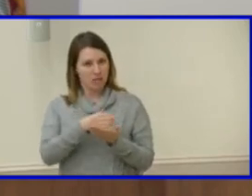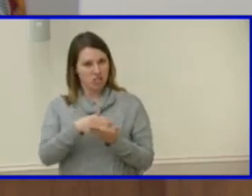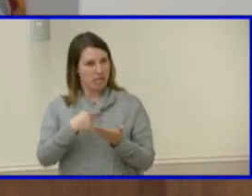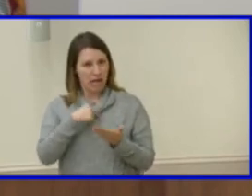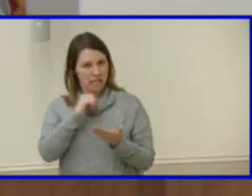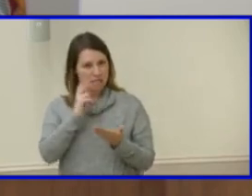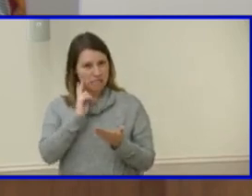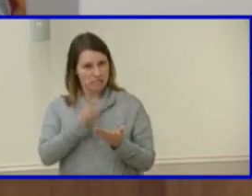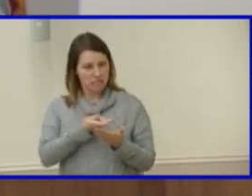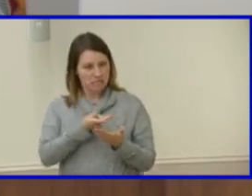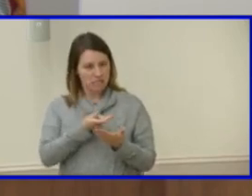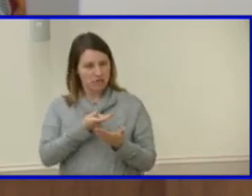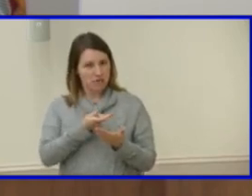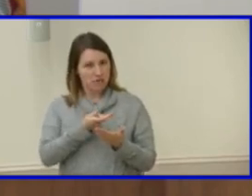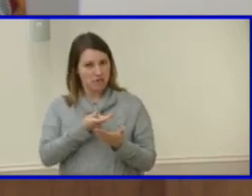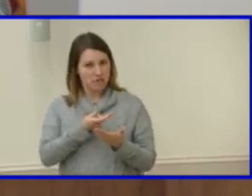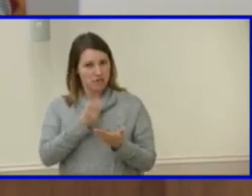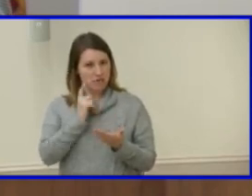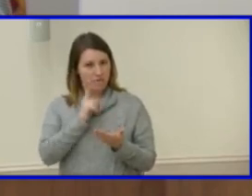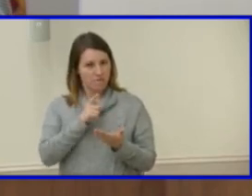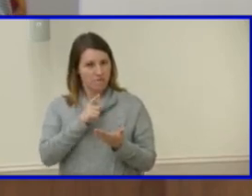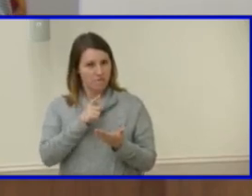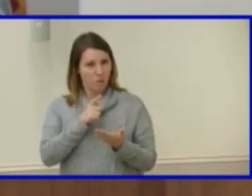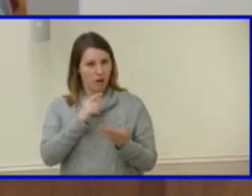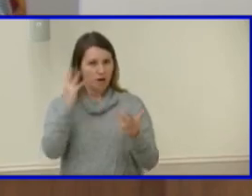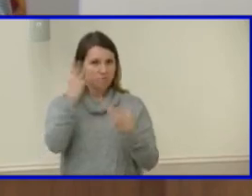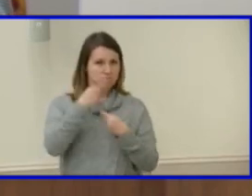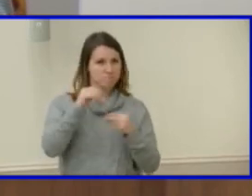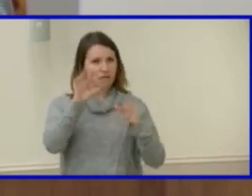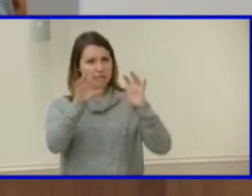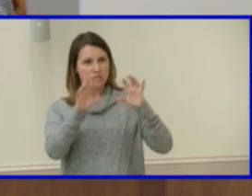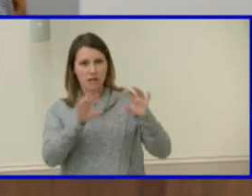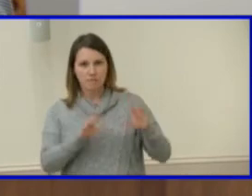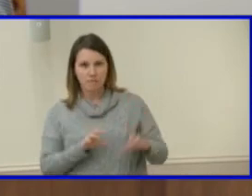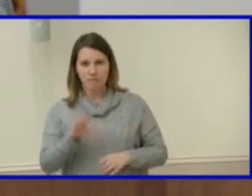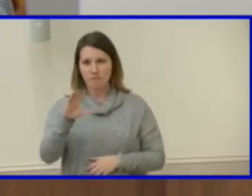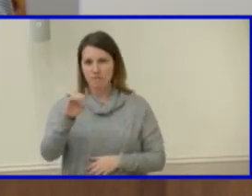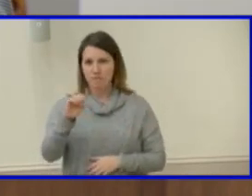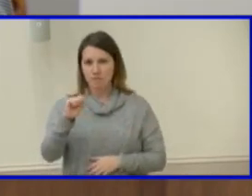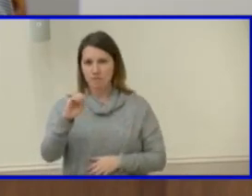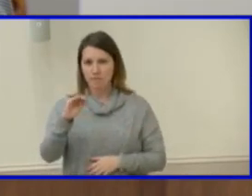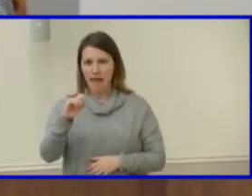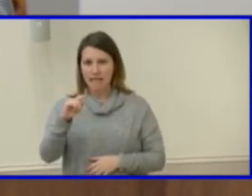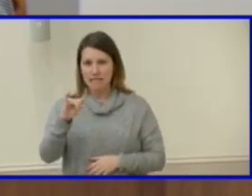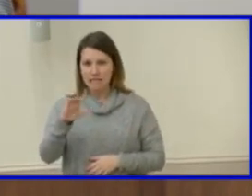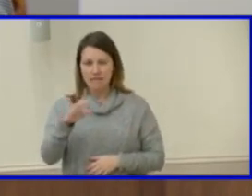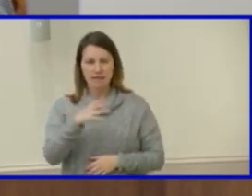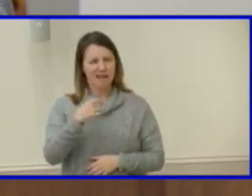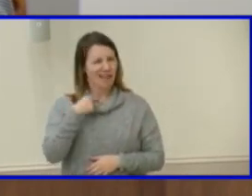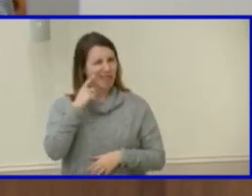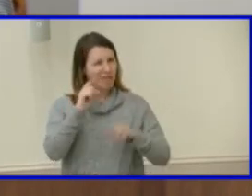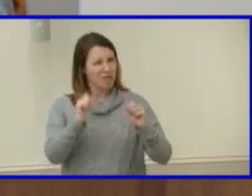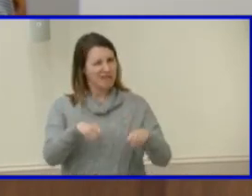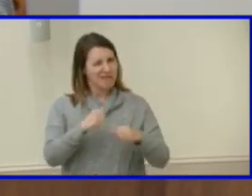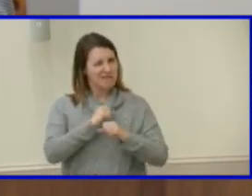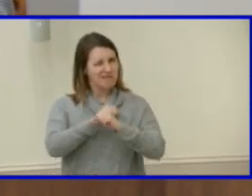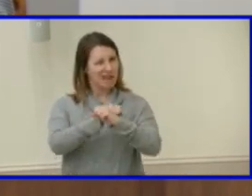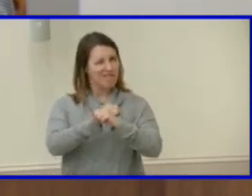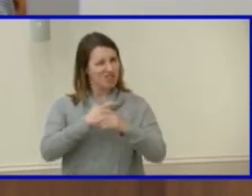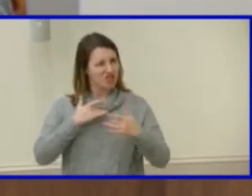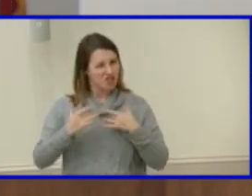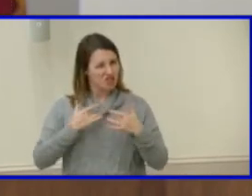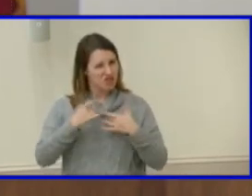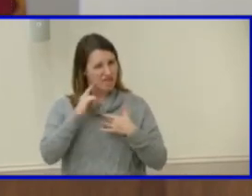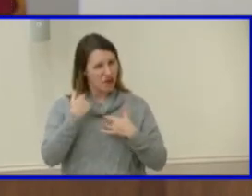um that's part cosmetic and i believe a potential safety um concern